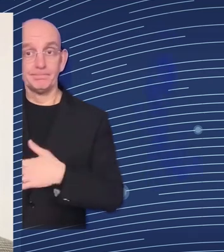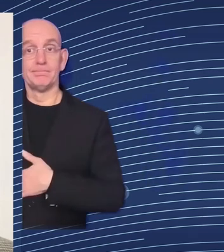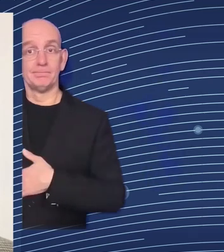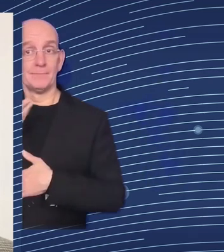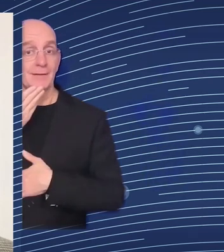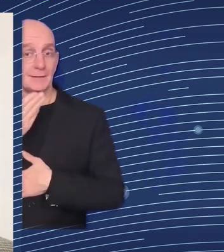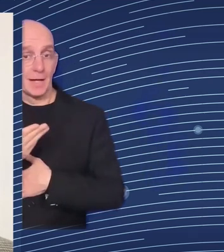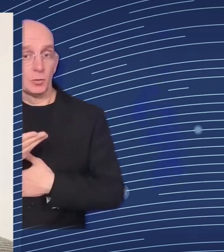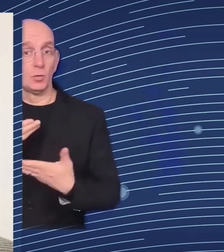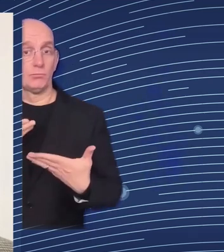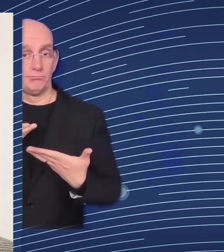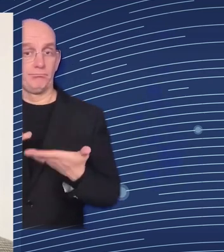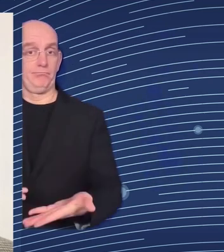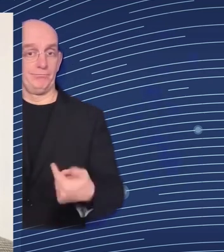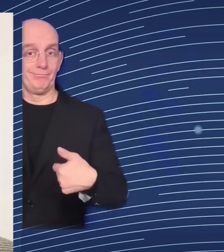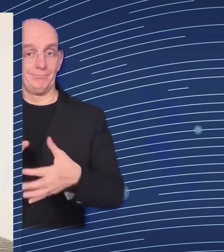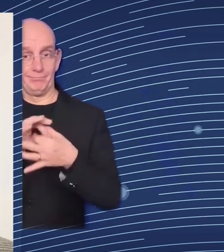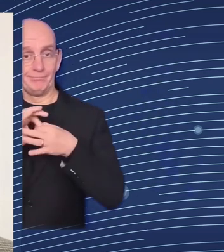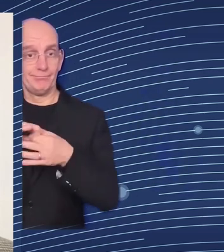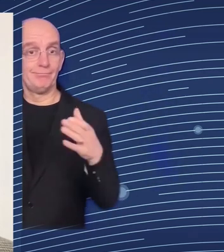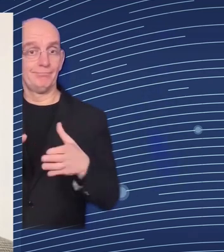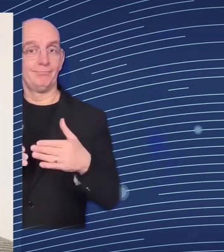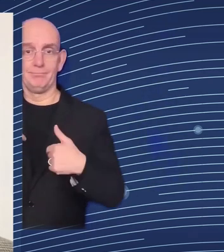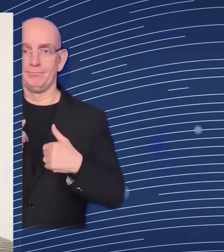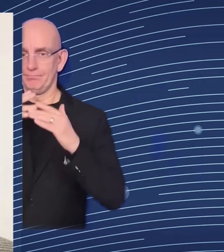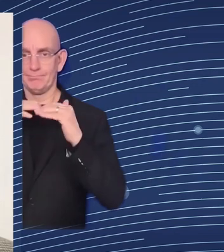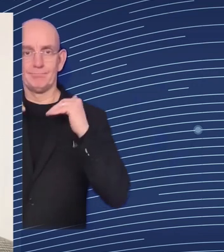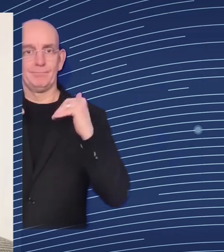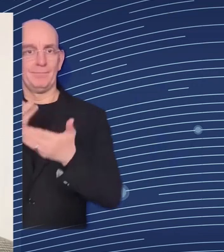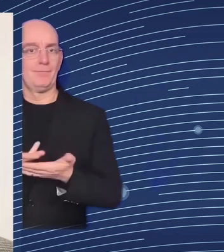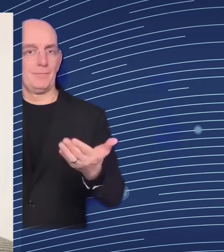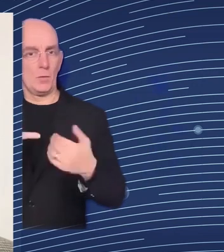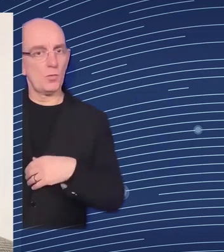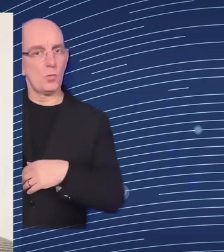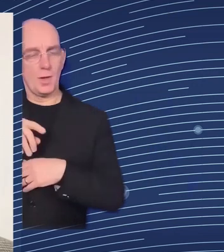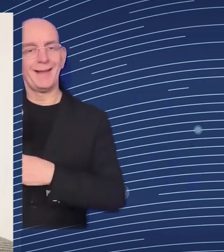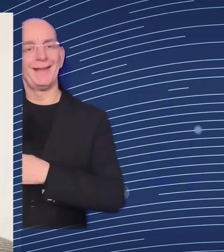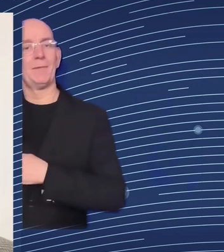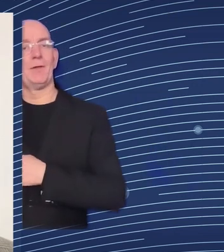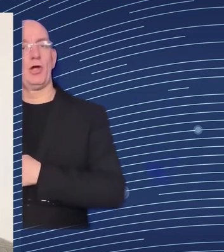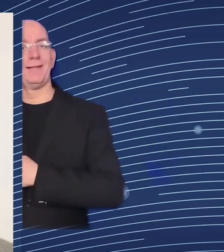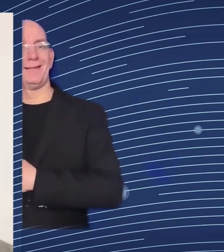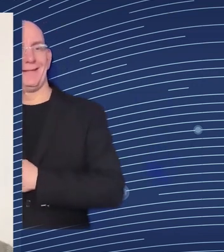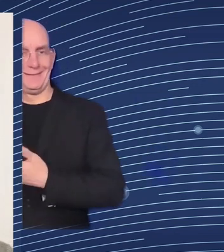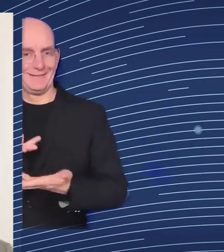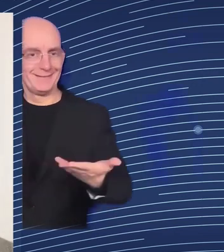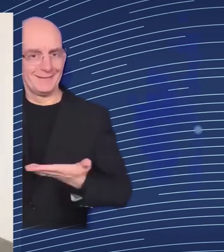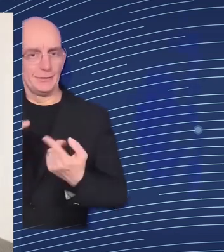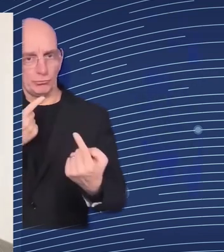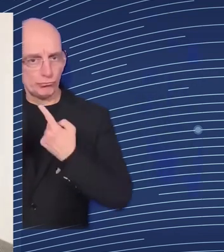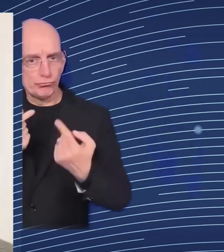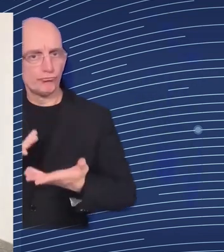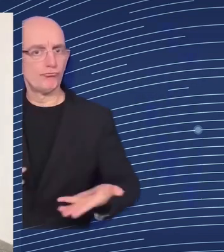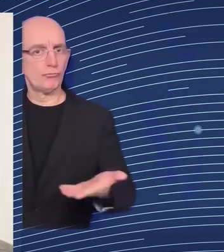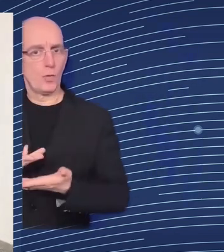ebrd who is an important part of for the european union and the commission particularly and also plays and has played a long